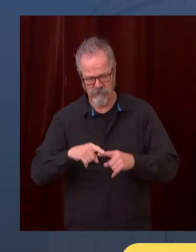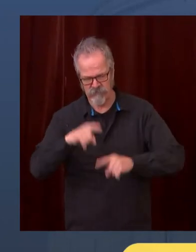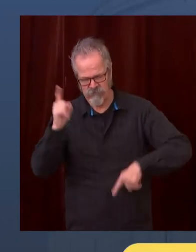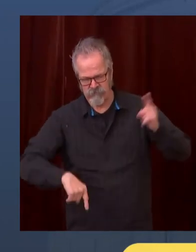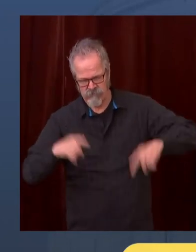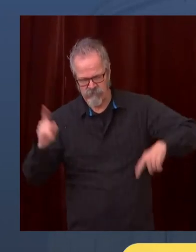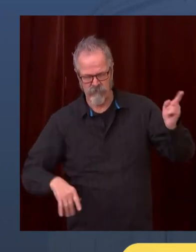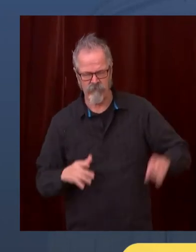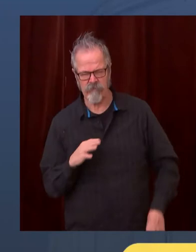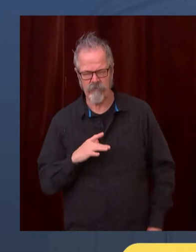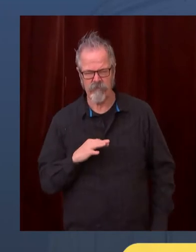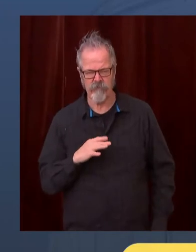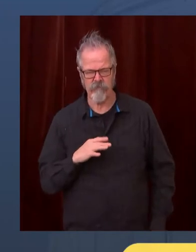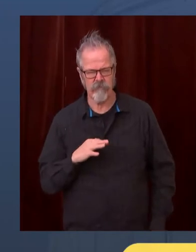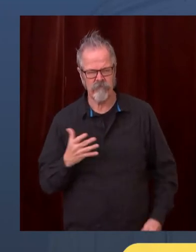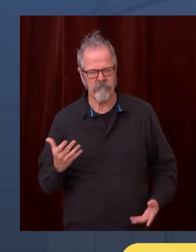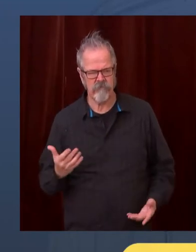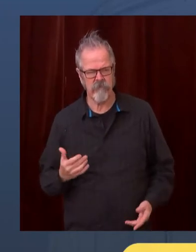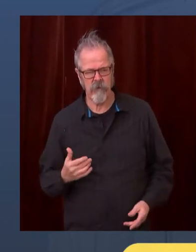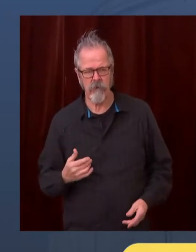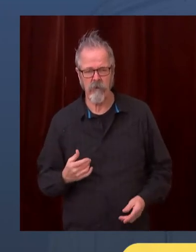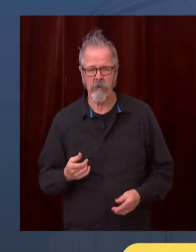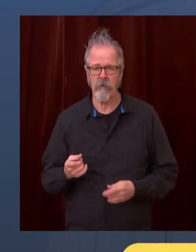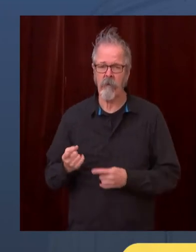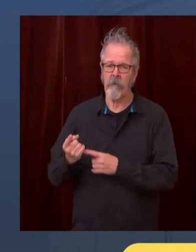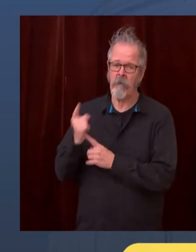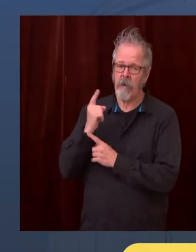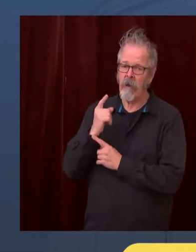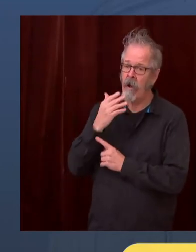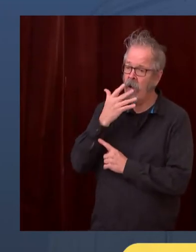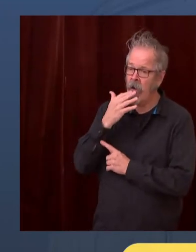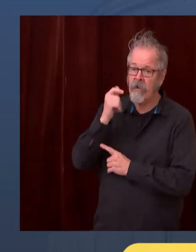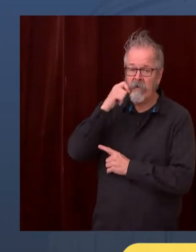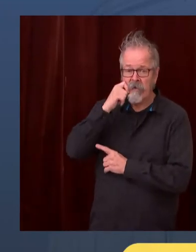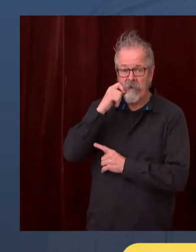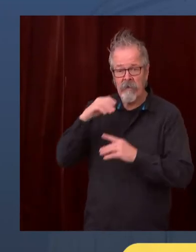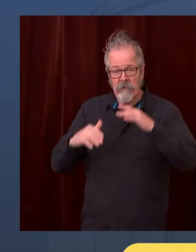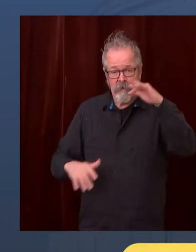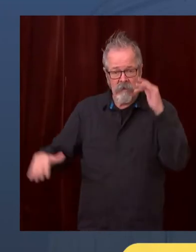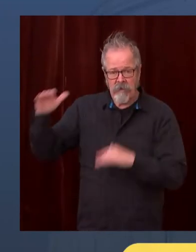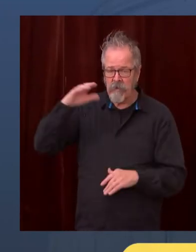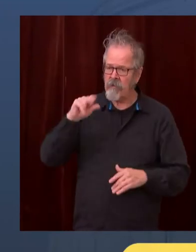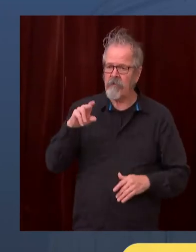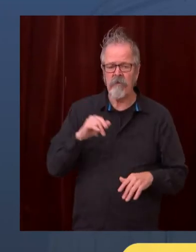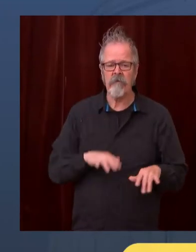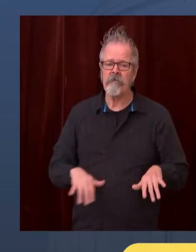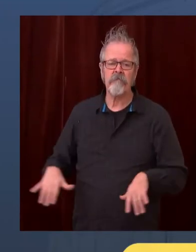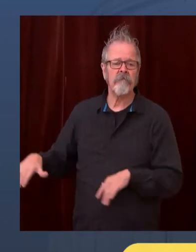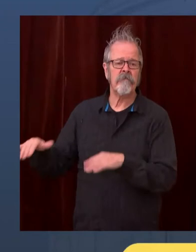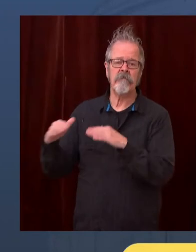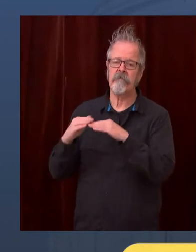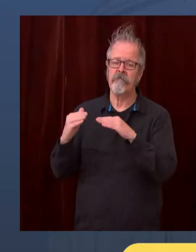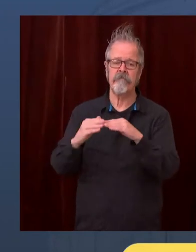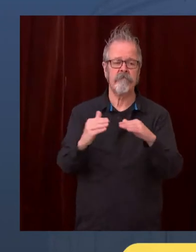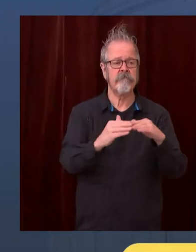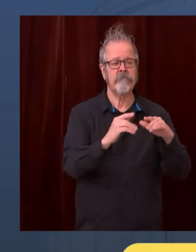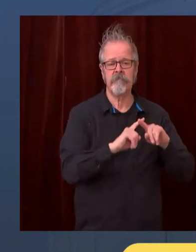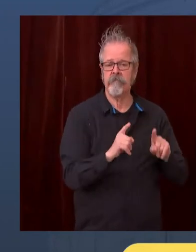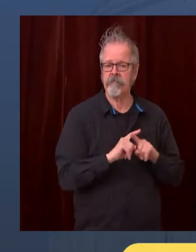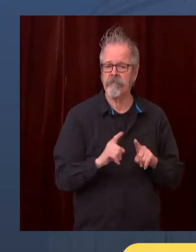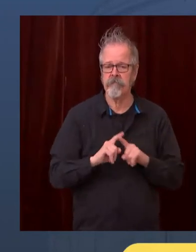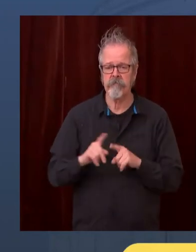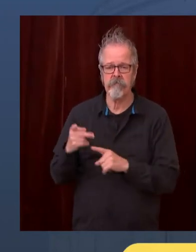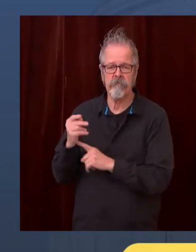in our community. We are frank urban, we are also suburban, we are also rural, and we have also been